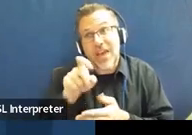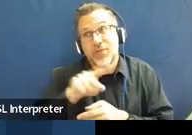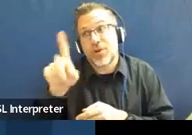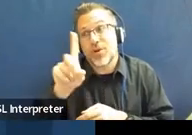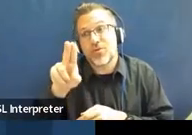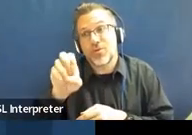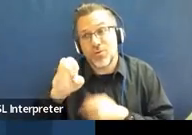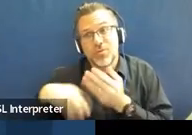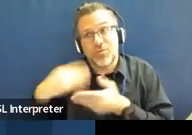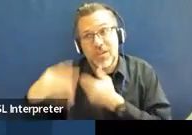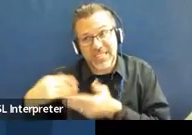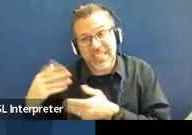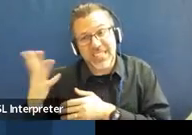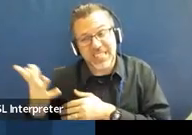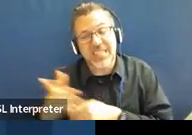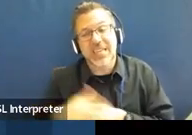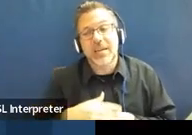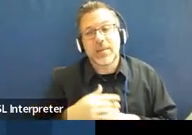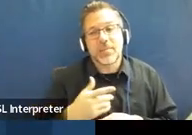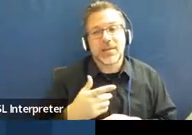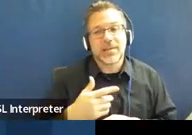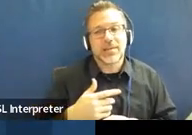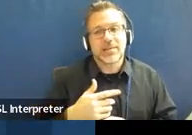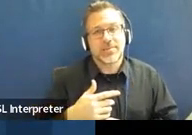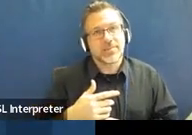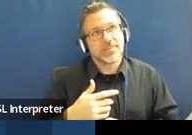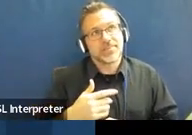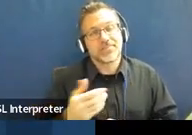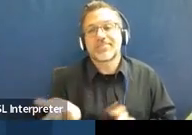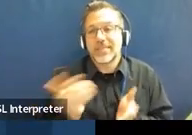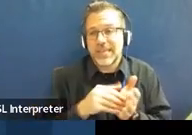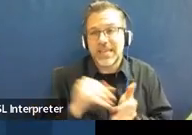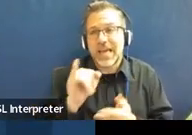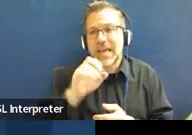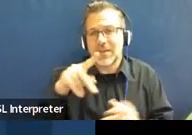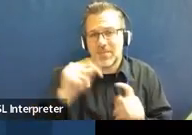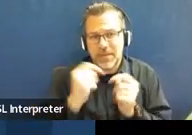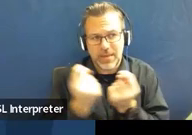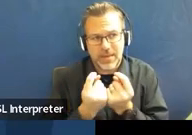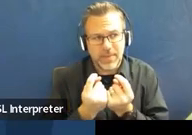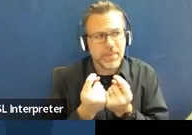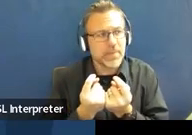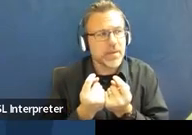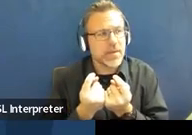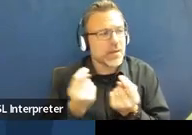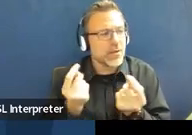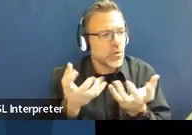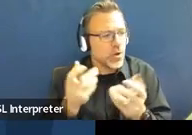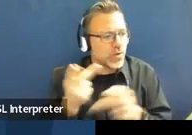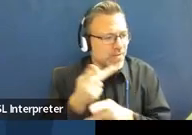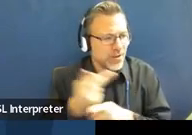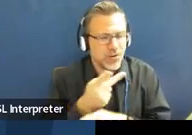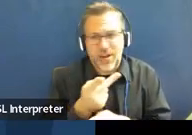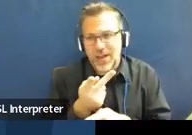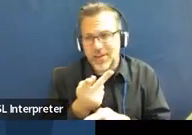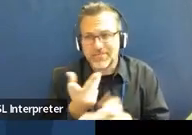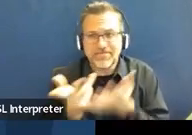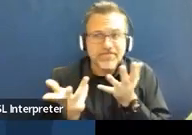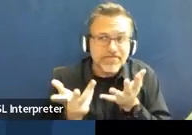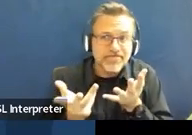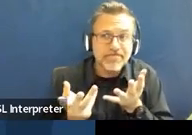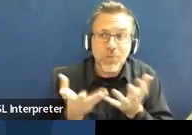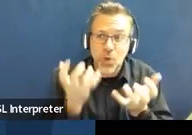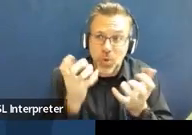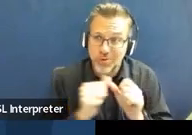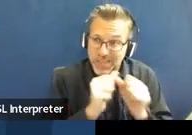wouldn't probably, I mean, again, as an IEP team, you're going to want to, you're going to want to figure out how far you want to go, what hill you want to die on.